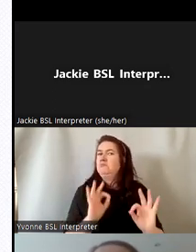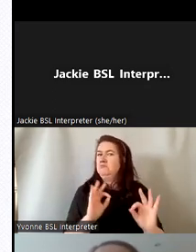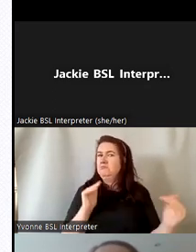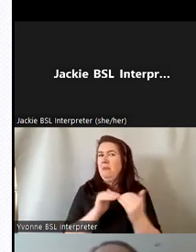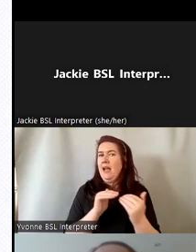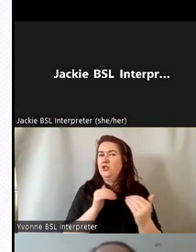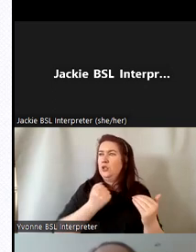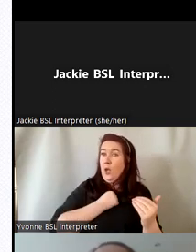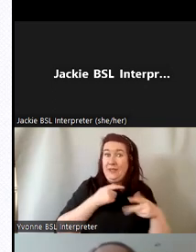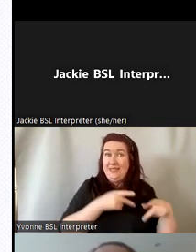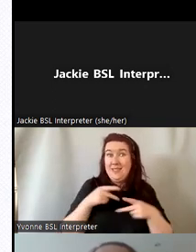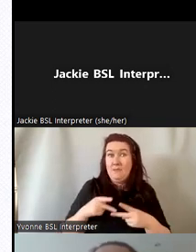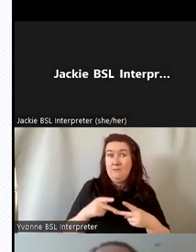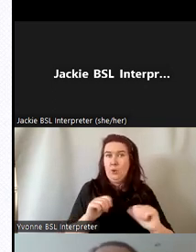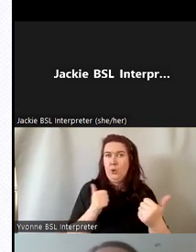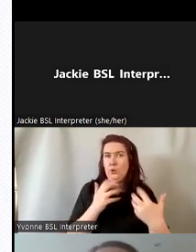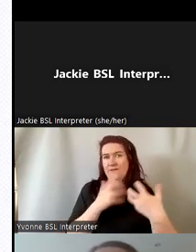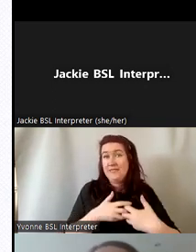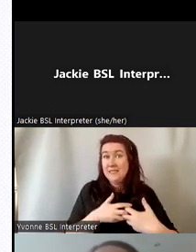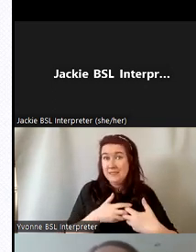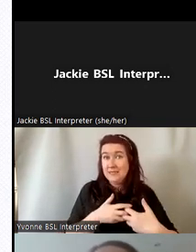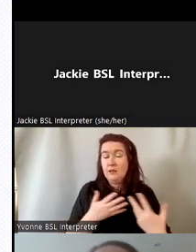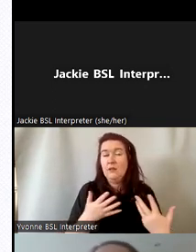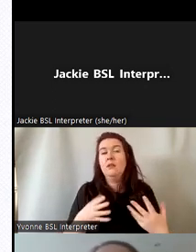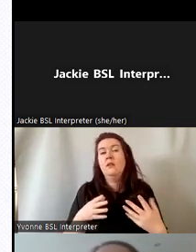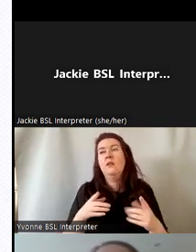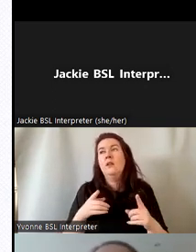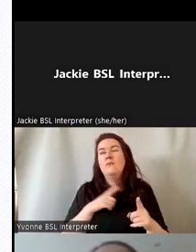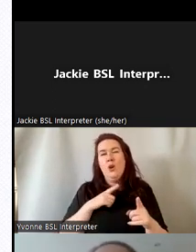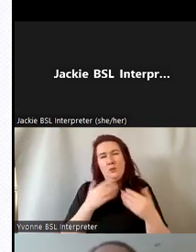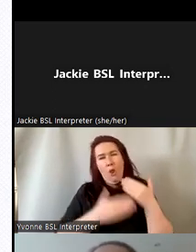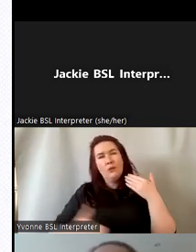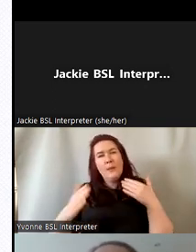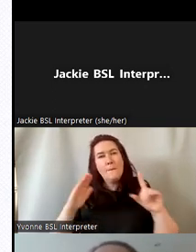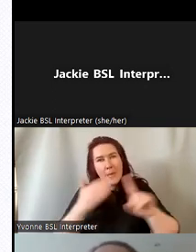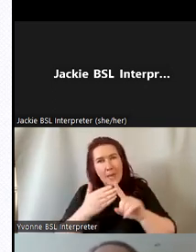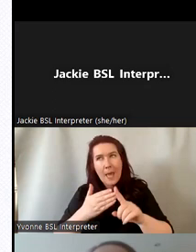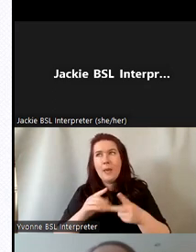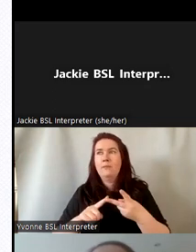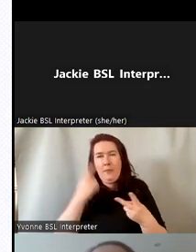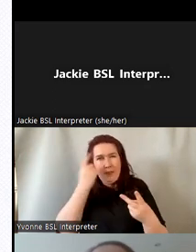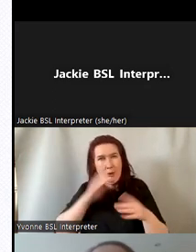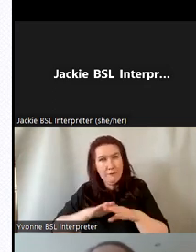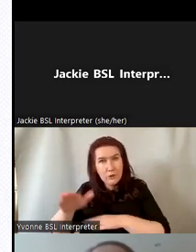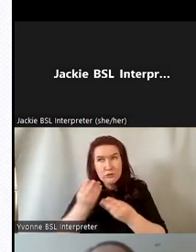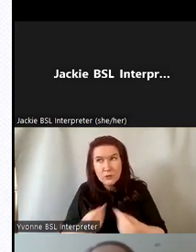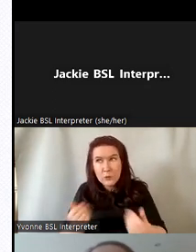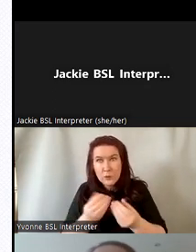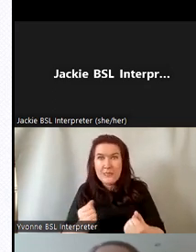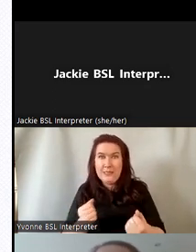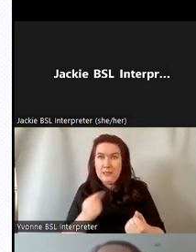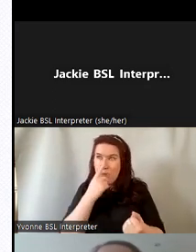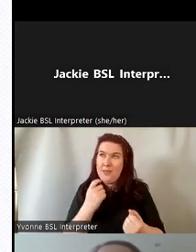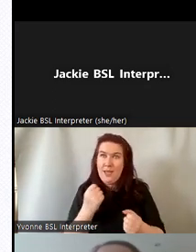systems and with our long-term aims and with our future resources to maintain the database